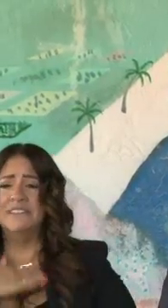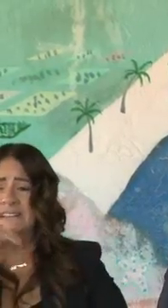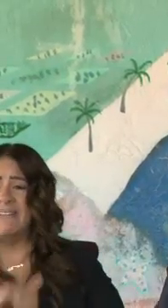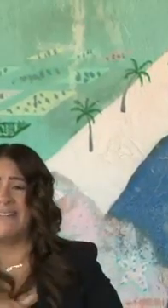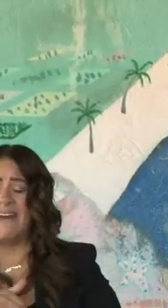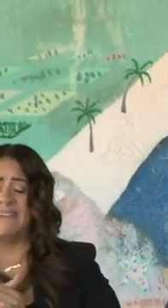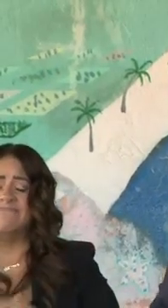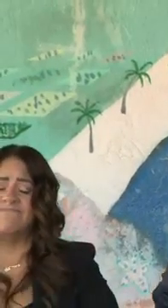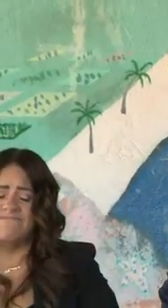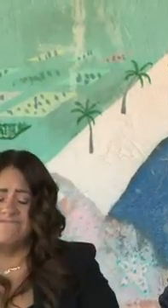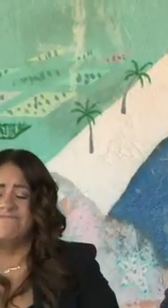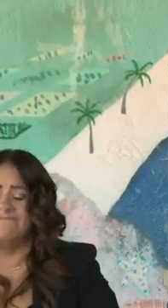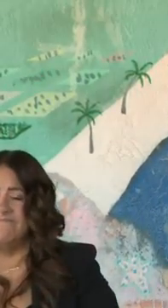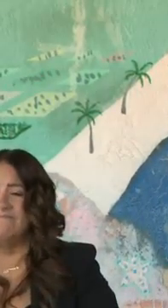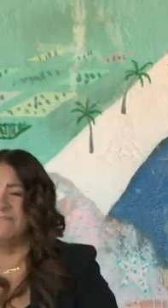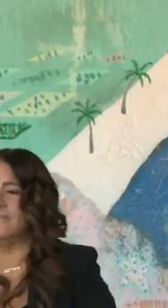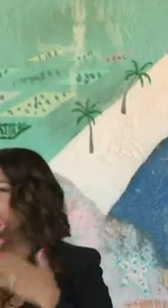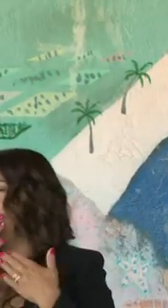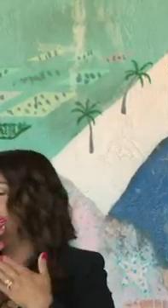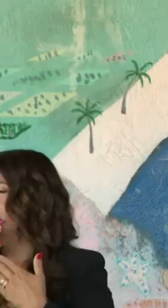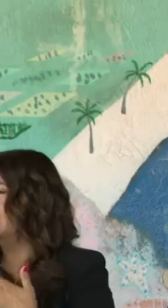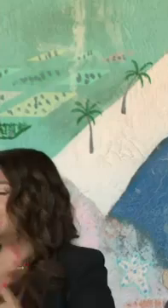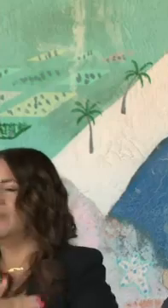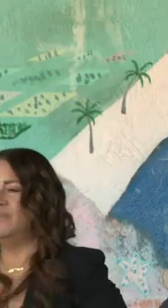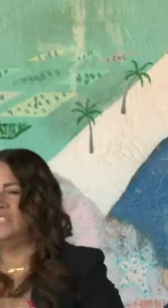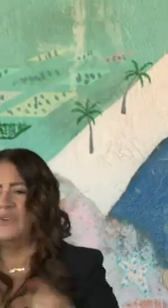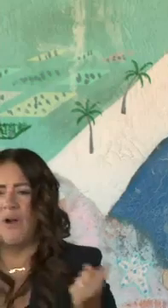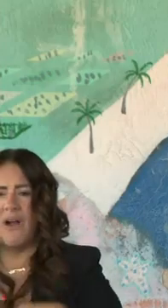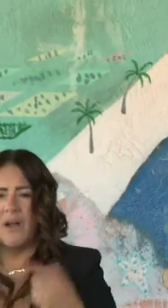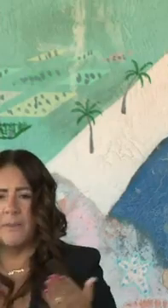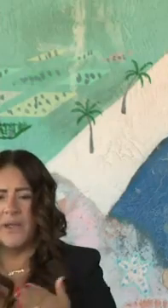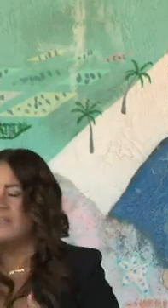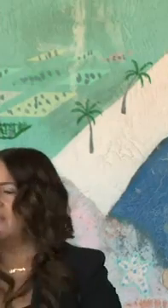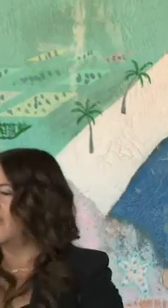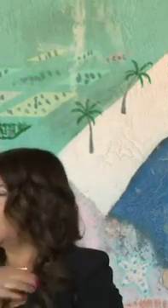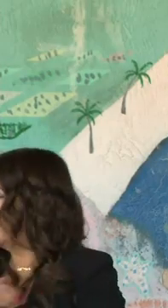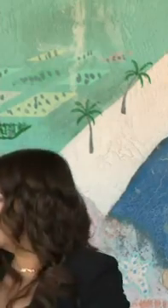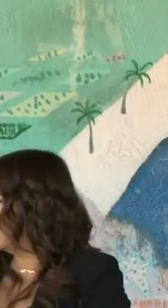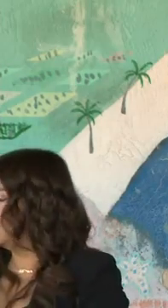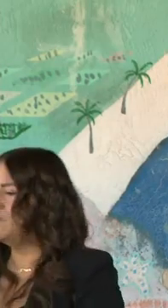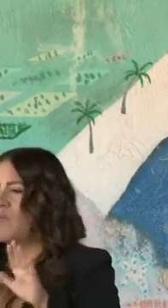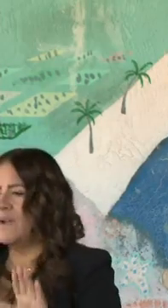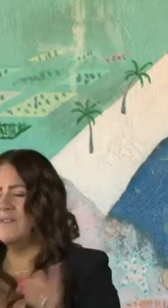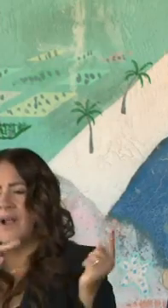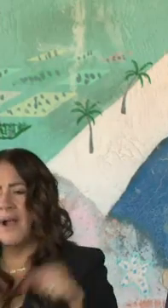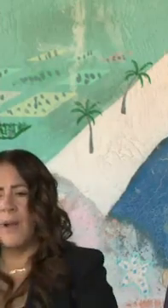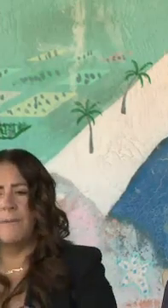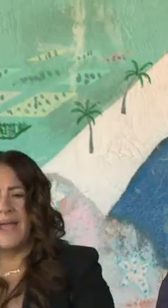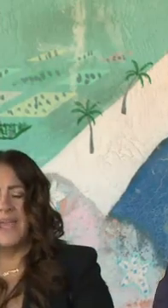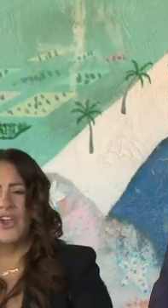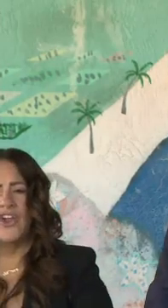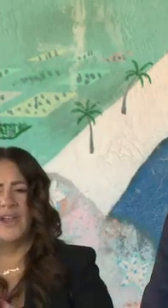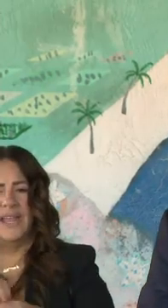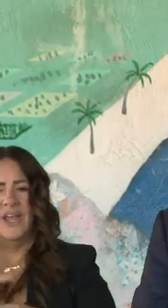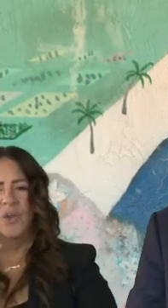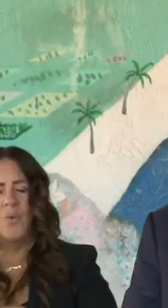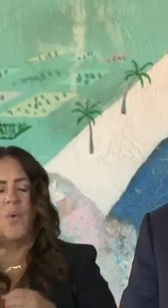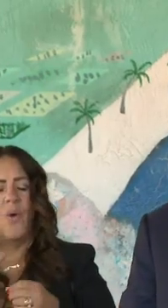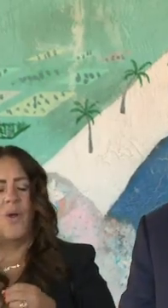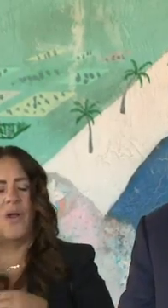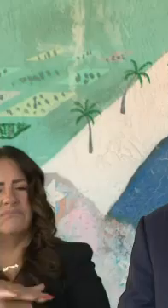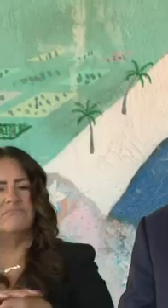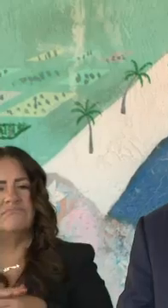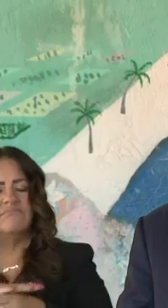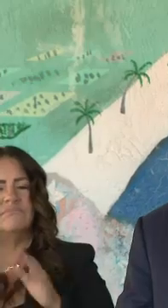Thank that as well. Appreciate all of you for taking the time to be here, Mayor Schaaf. Thank you. It's always wonderful to be back in your backyard. To